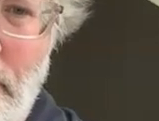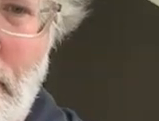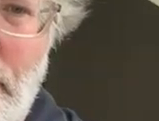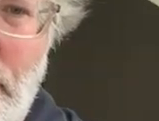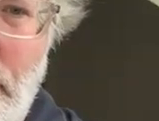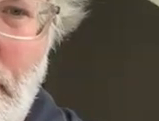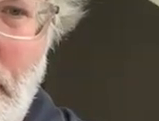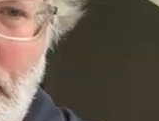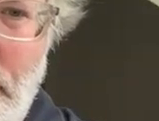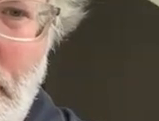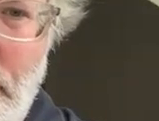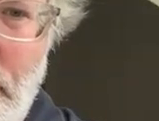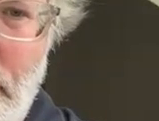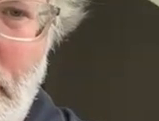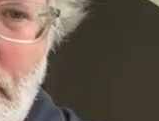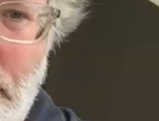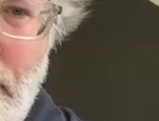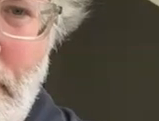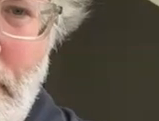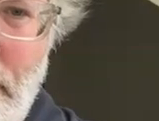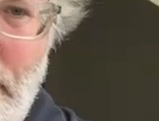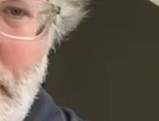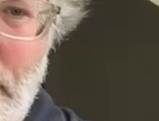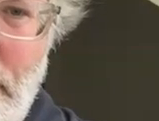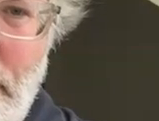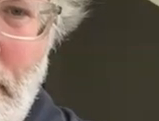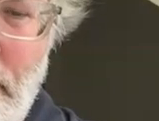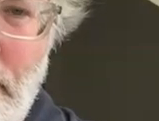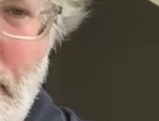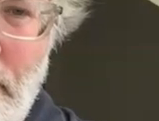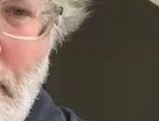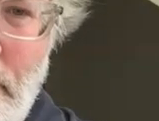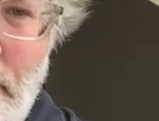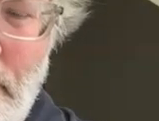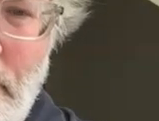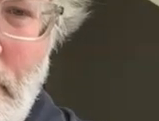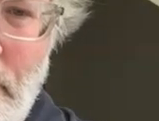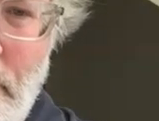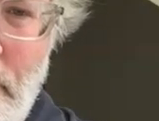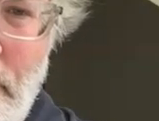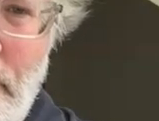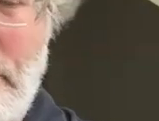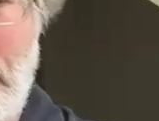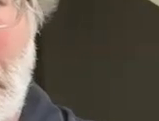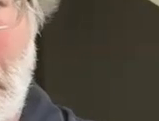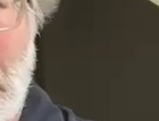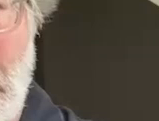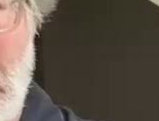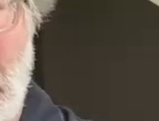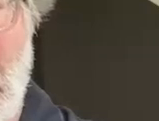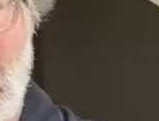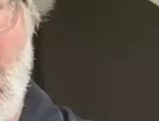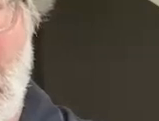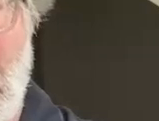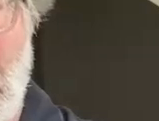we're pushing against this fossil capitalist machine but the machine is already breaking down it's breaking down right now we see